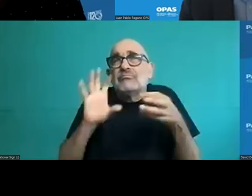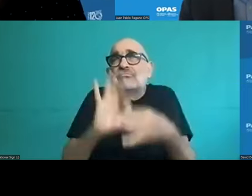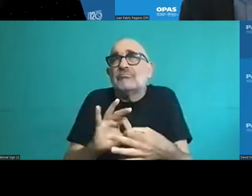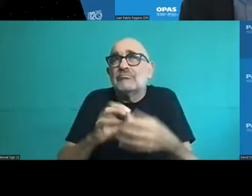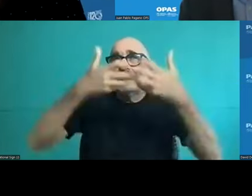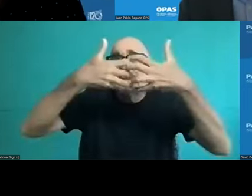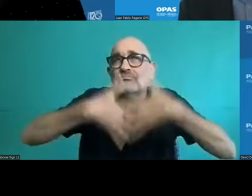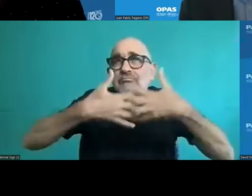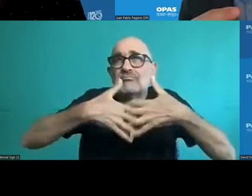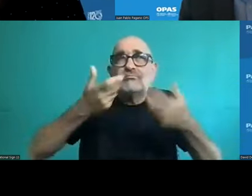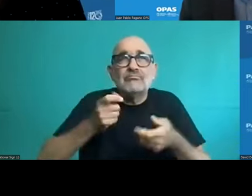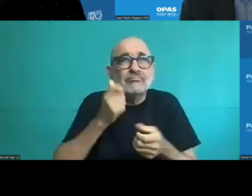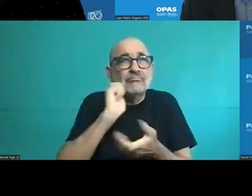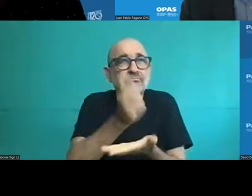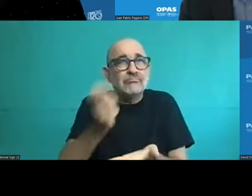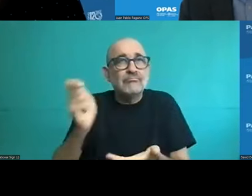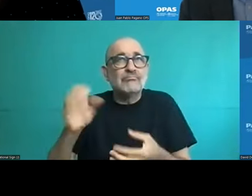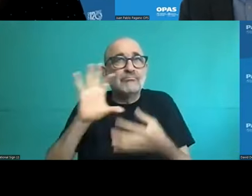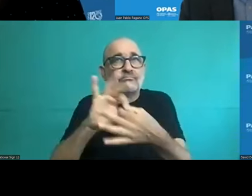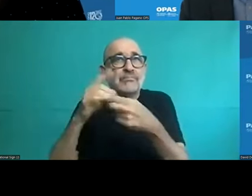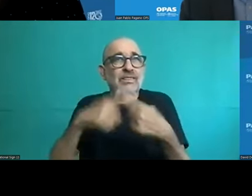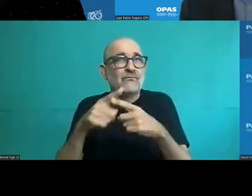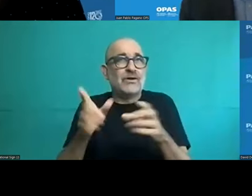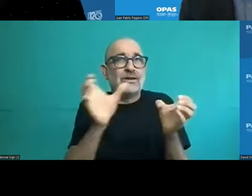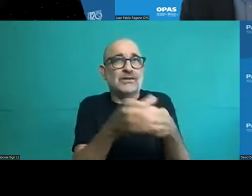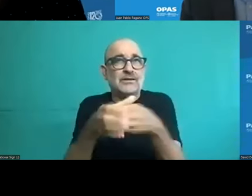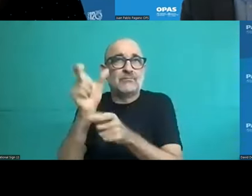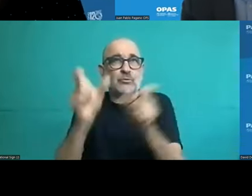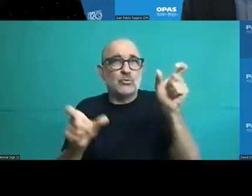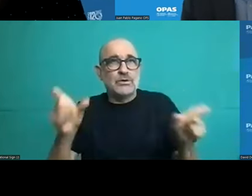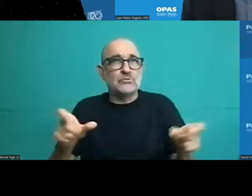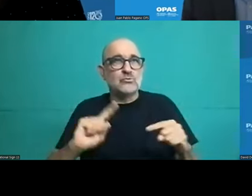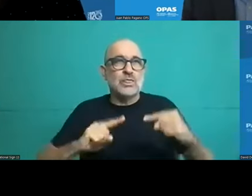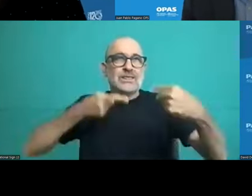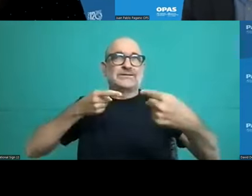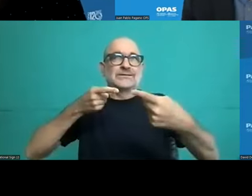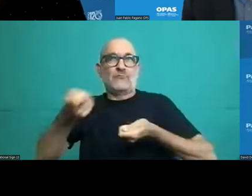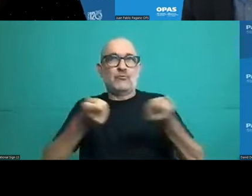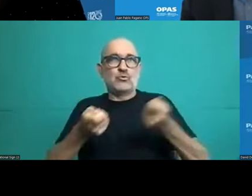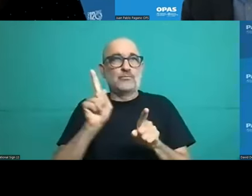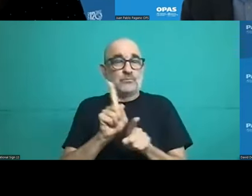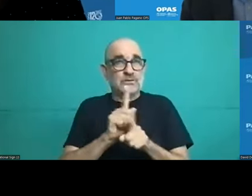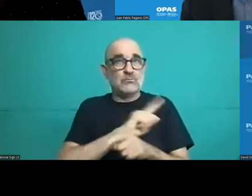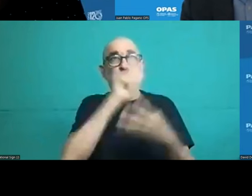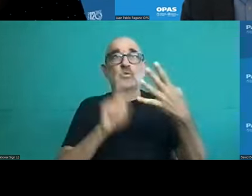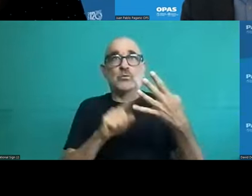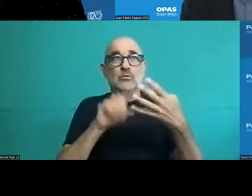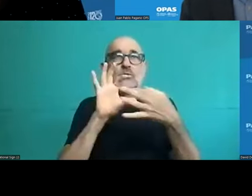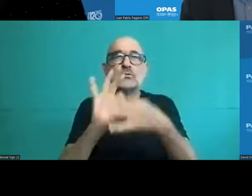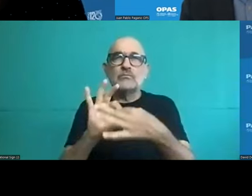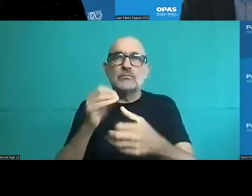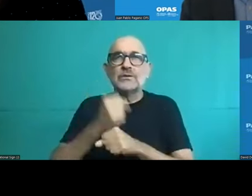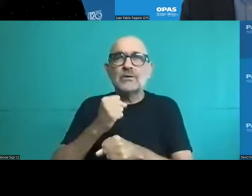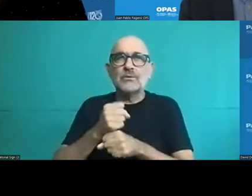the fourth place specifically regarding the work that this is the primary